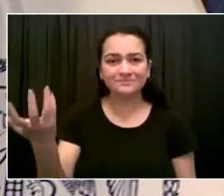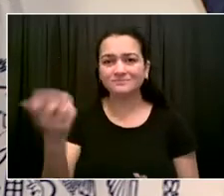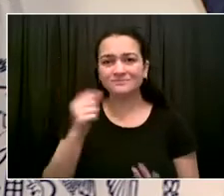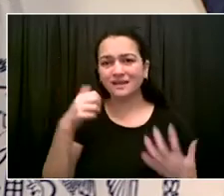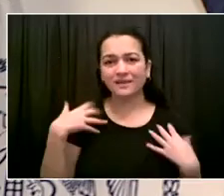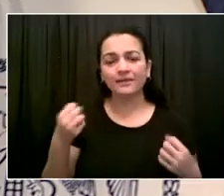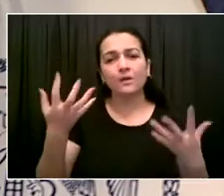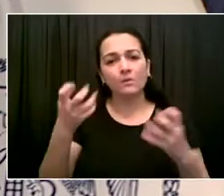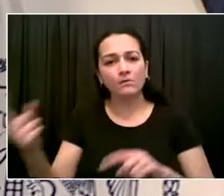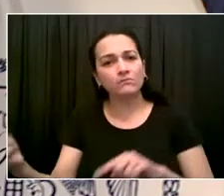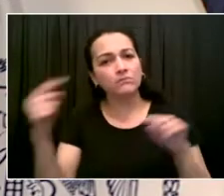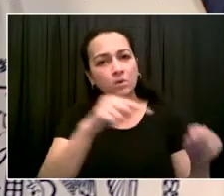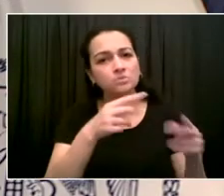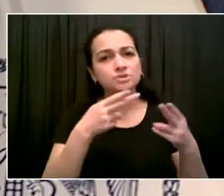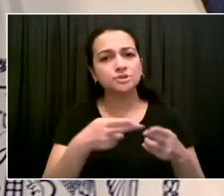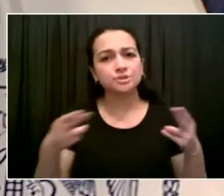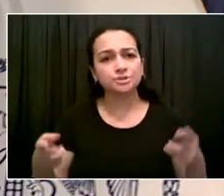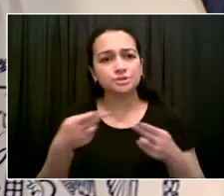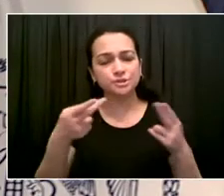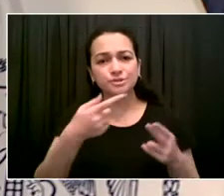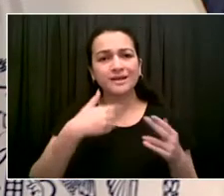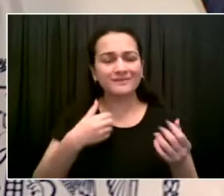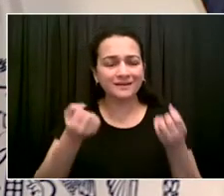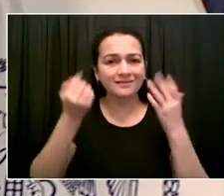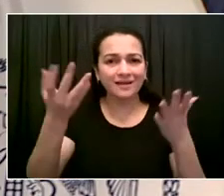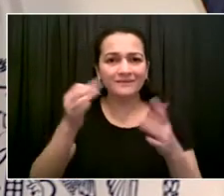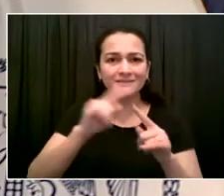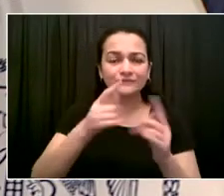The next is Emma Fitzsimmons from The New York Times.